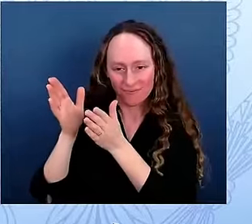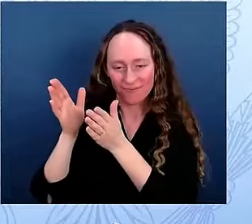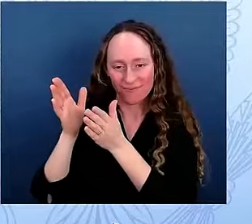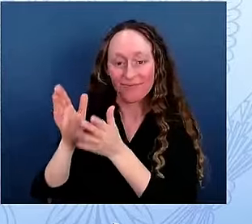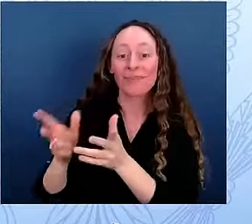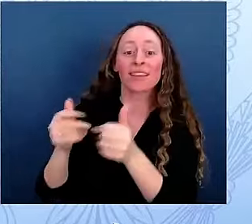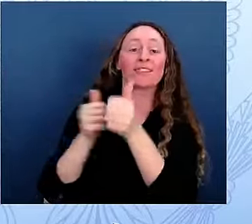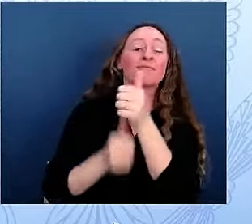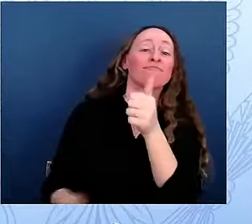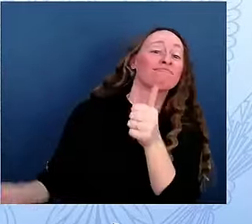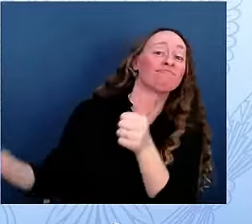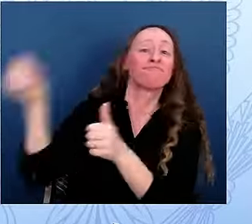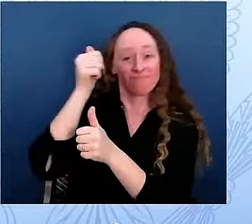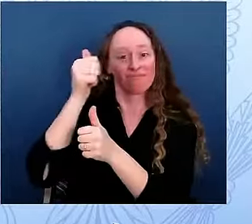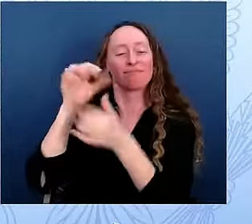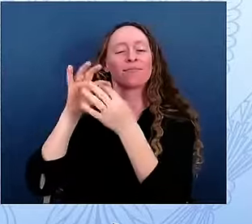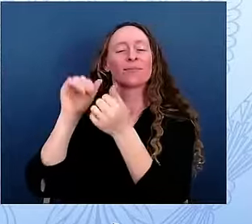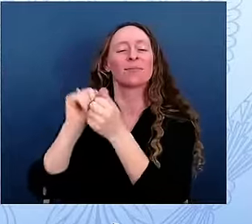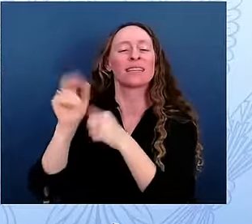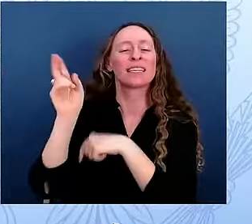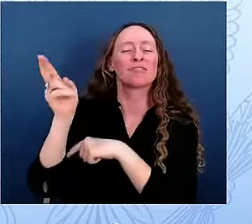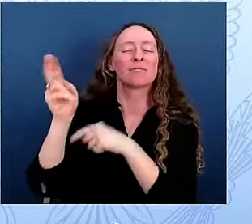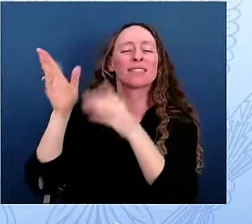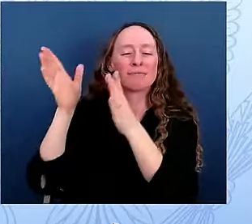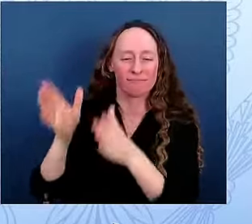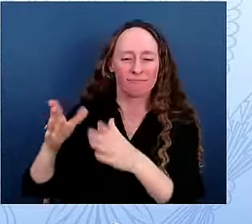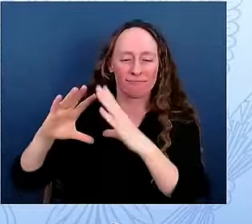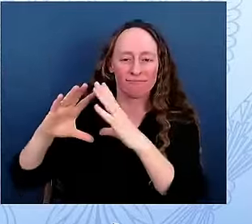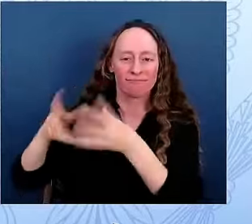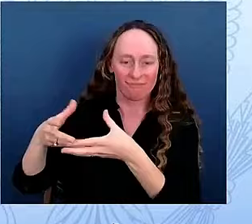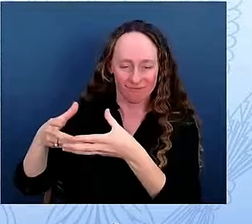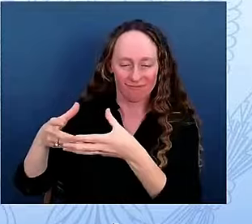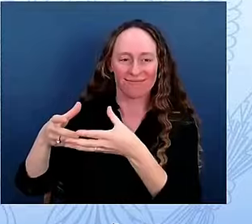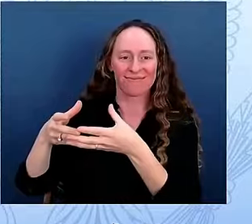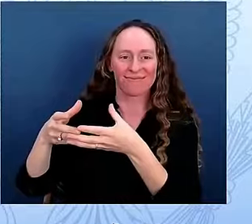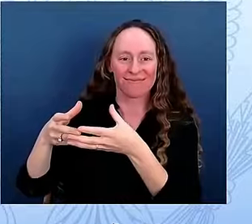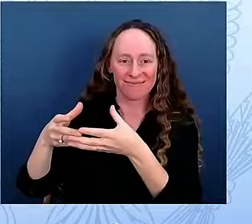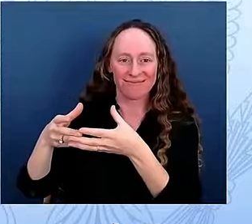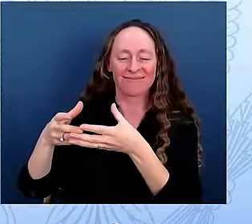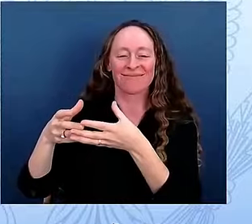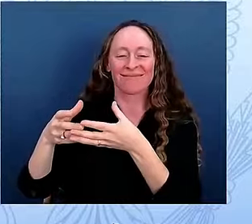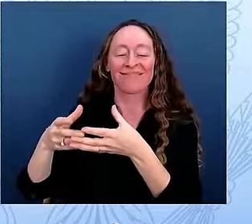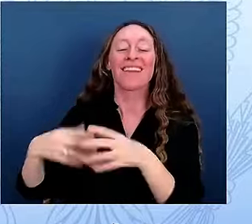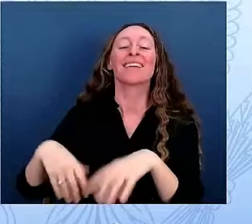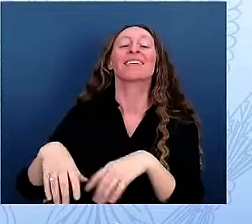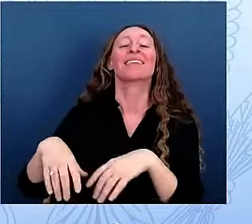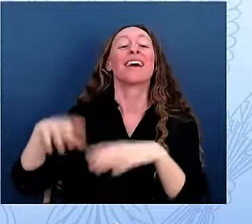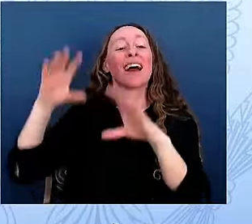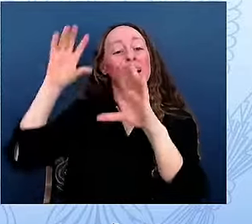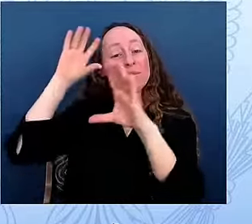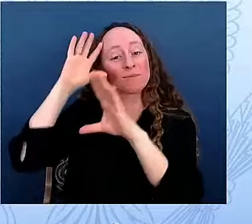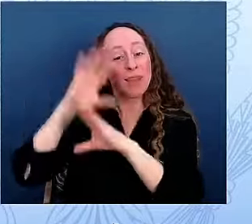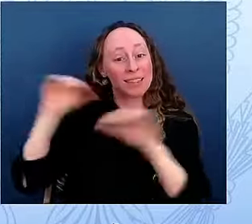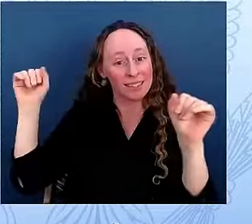Association, Stuart McLaurin, and the 2019 American History Teacher of the Year, Alicia Butler.